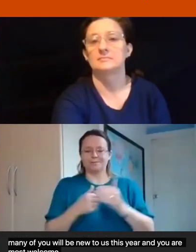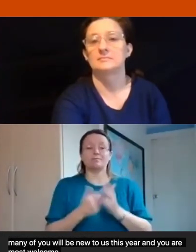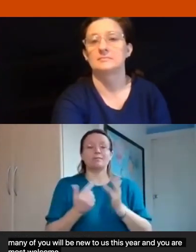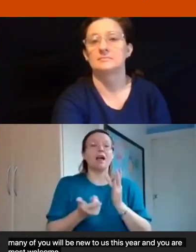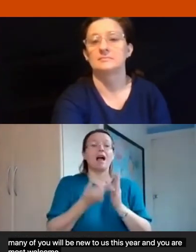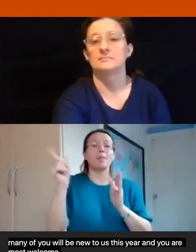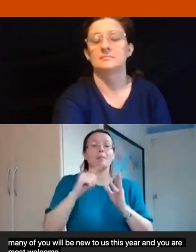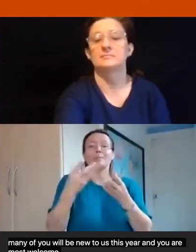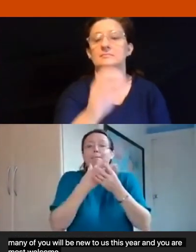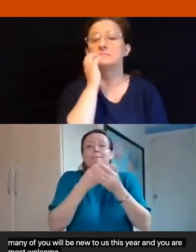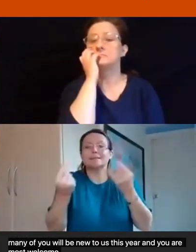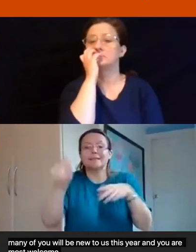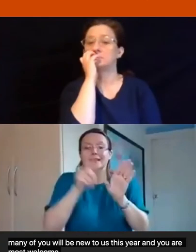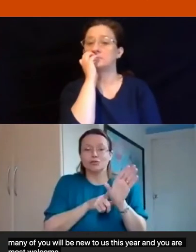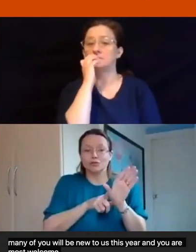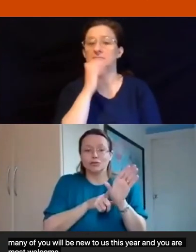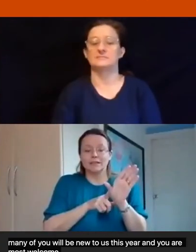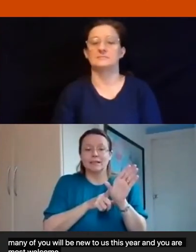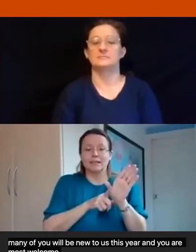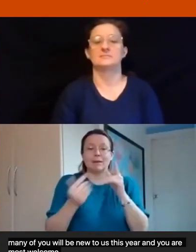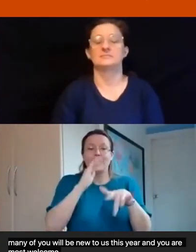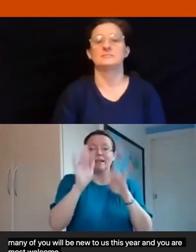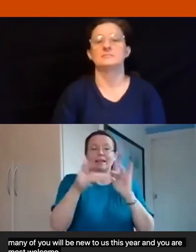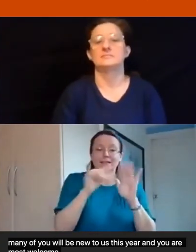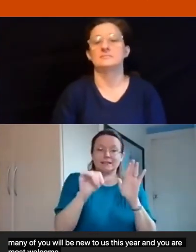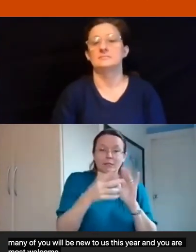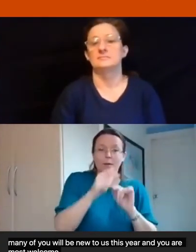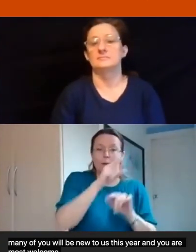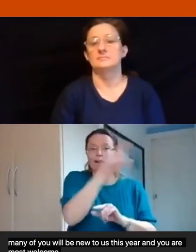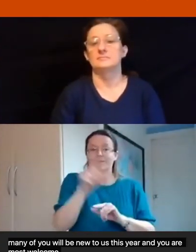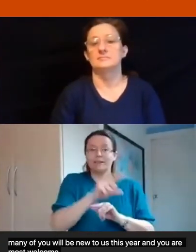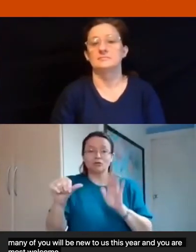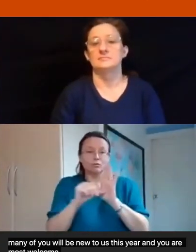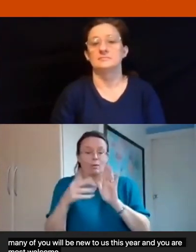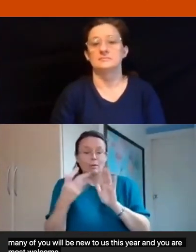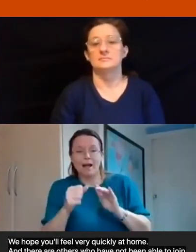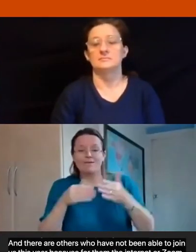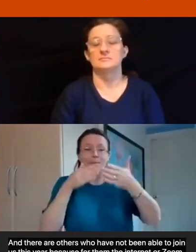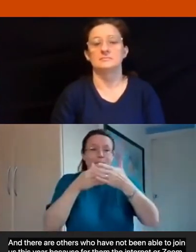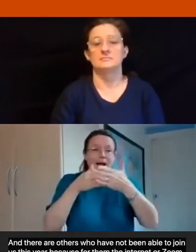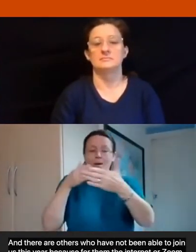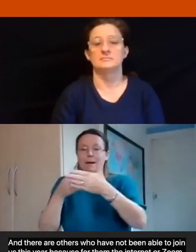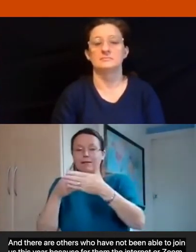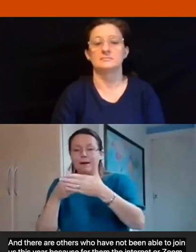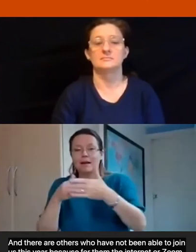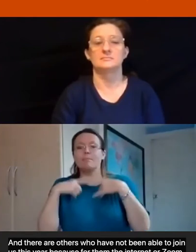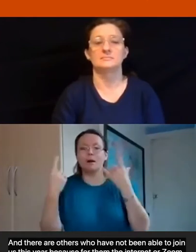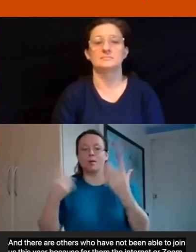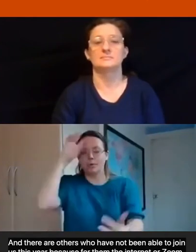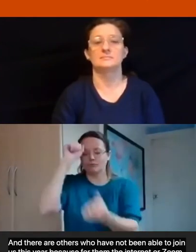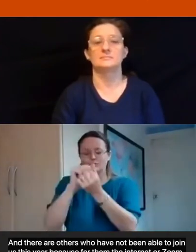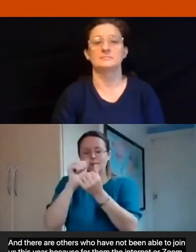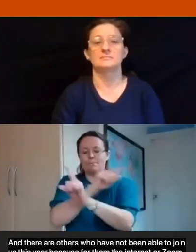join us this year because for them the internet or zoom are barriers and so we will hold them in our thoughts and in our